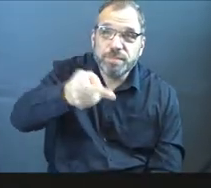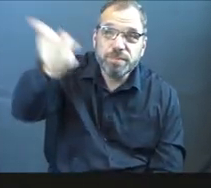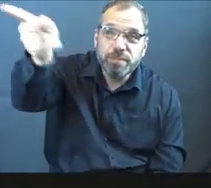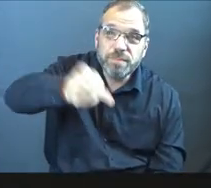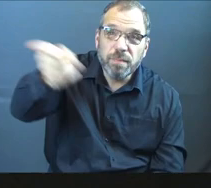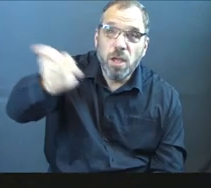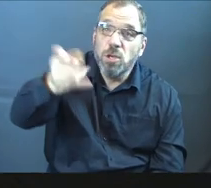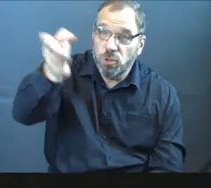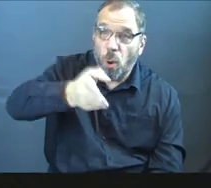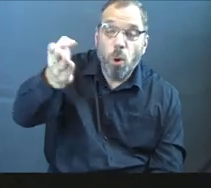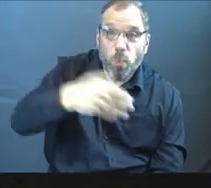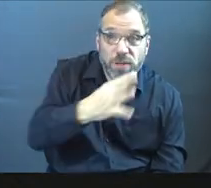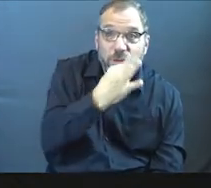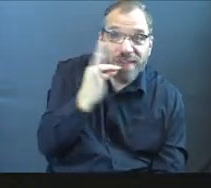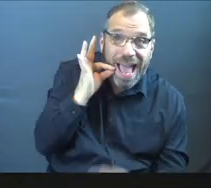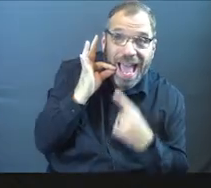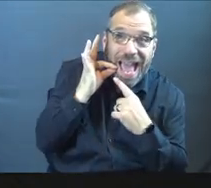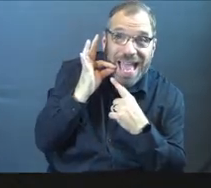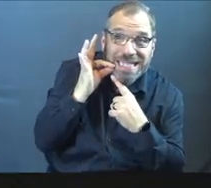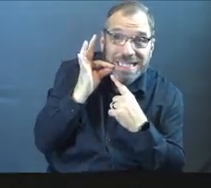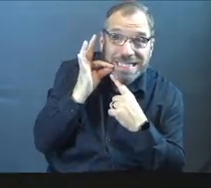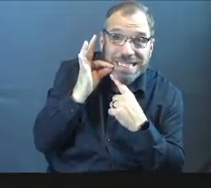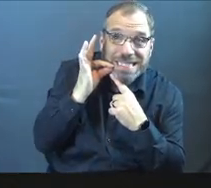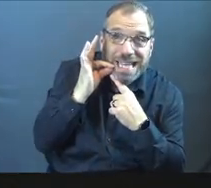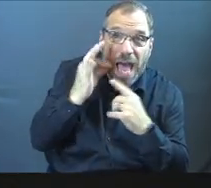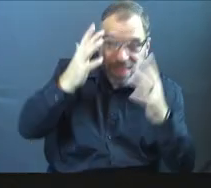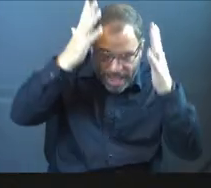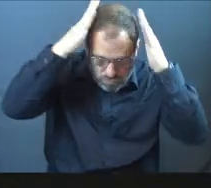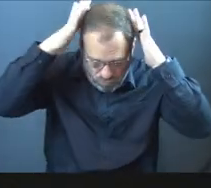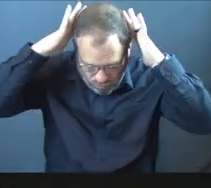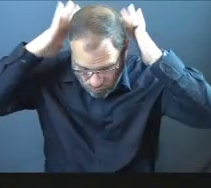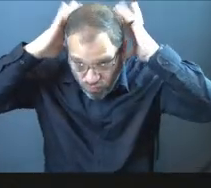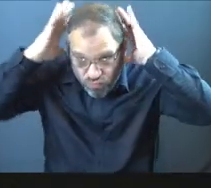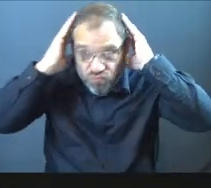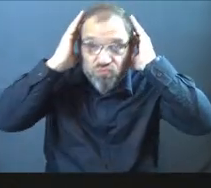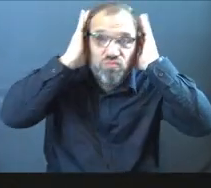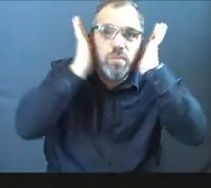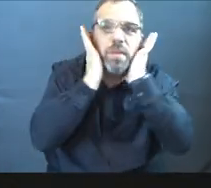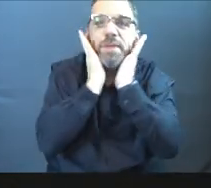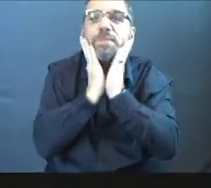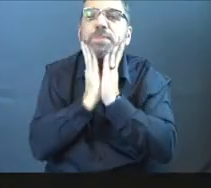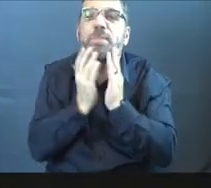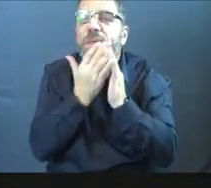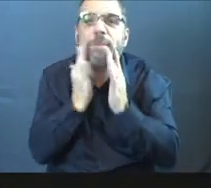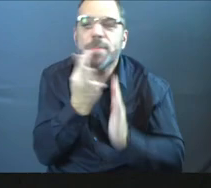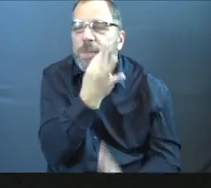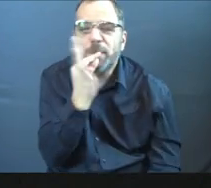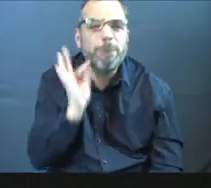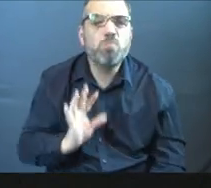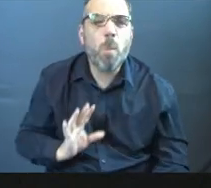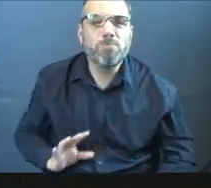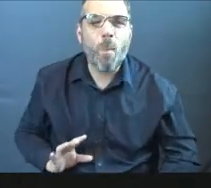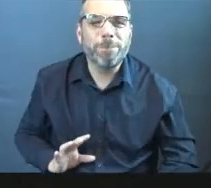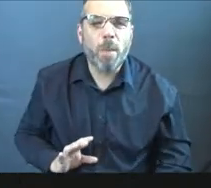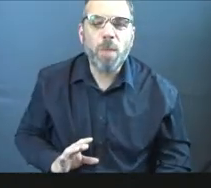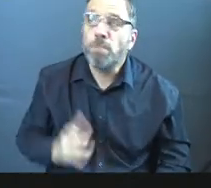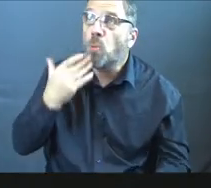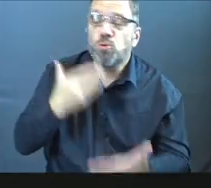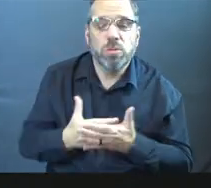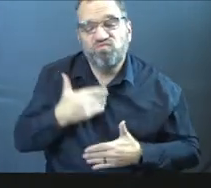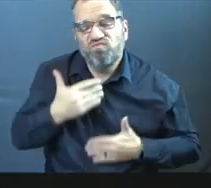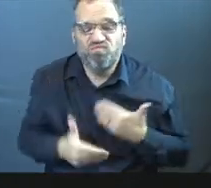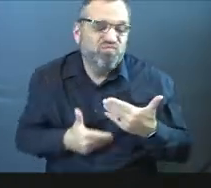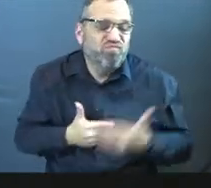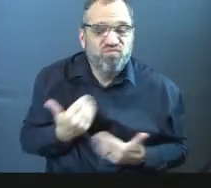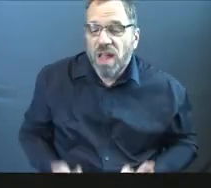So when you're fasting, man, get that hair combed over, straighten up and go, God is good. And I'm just going on with